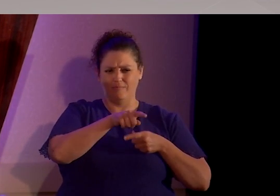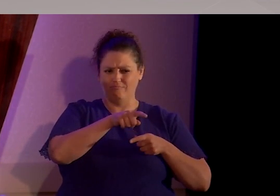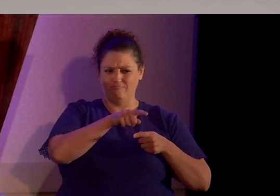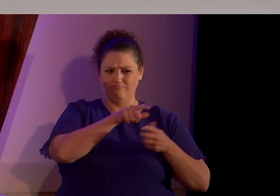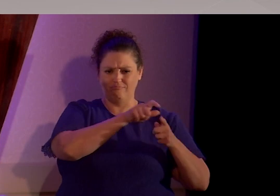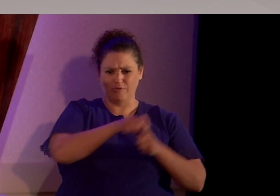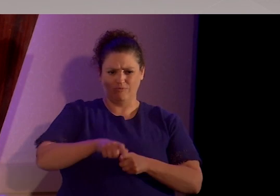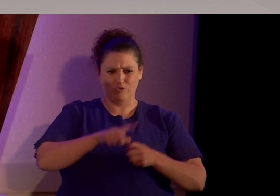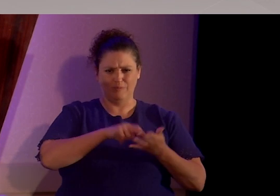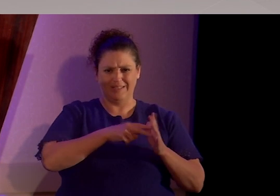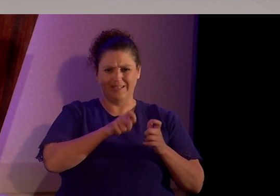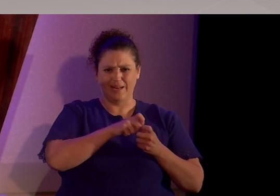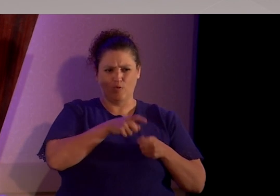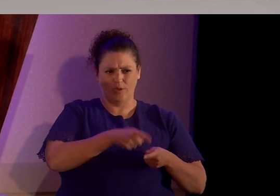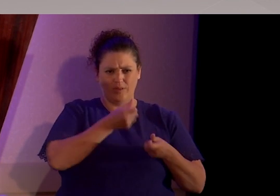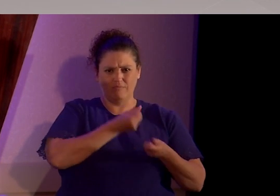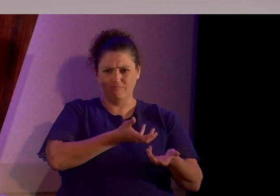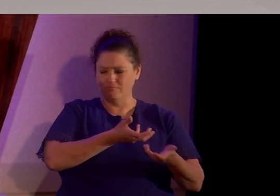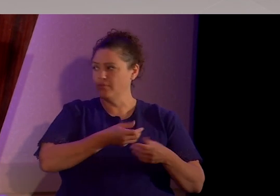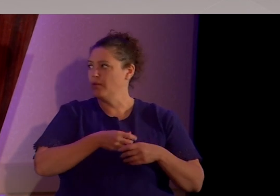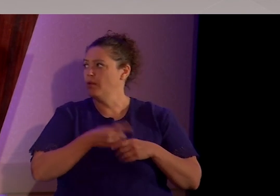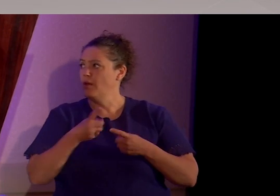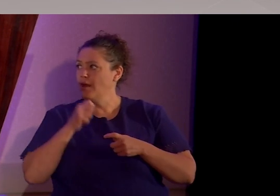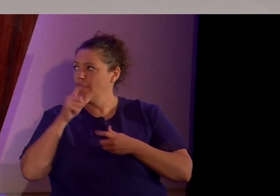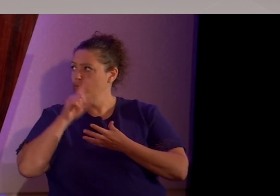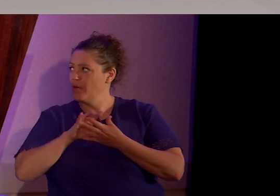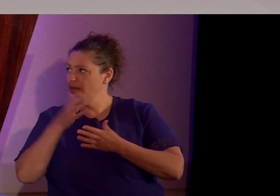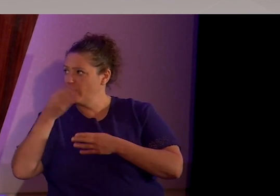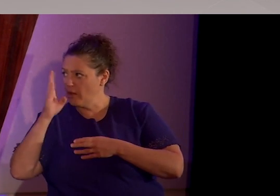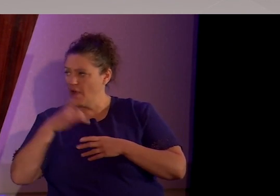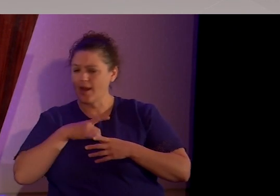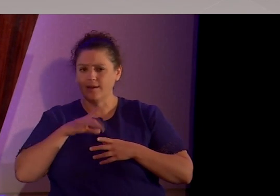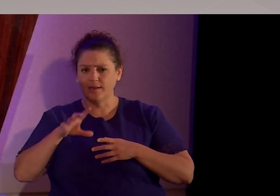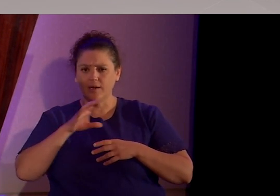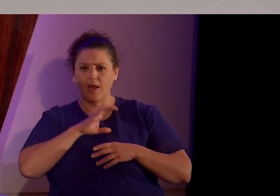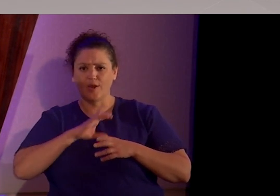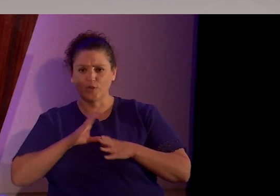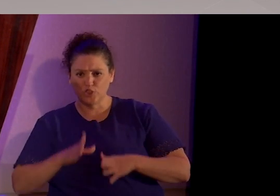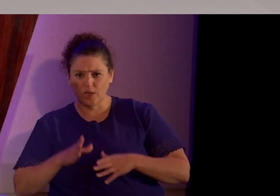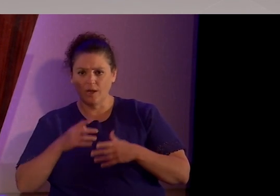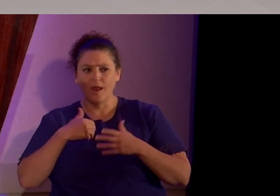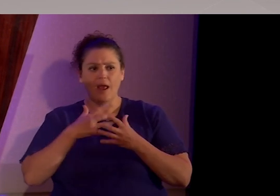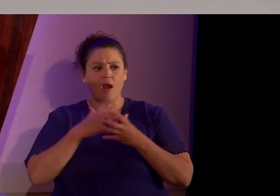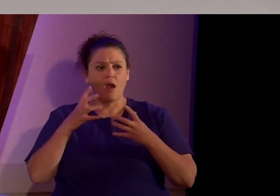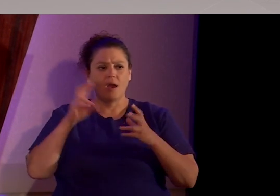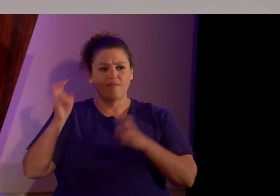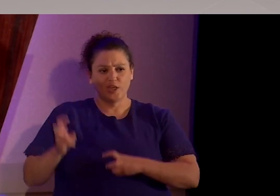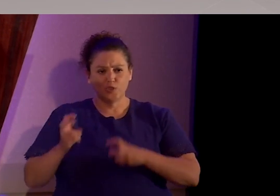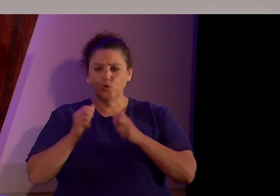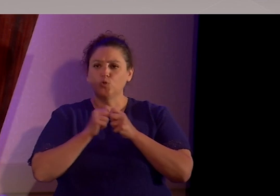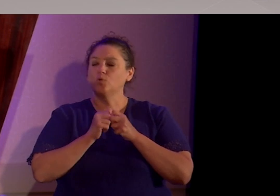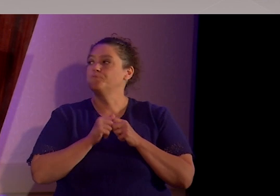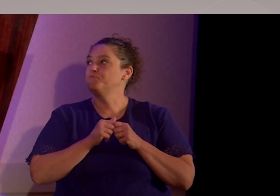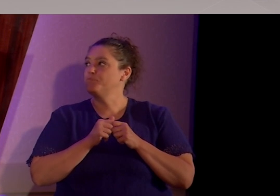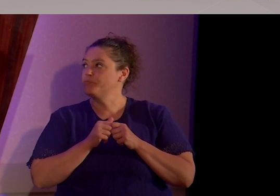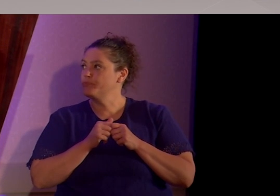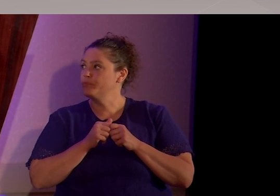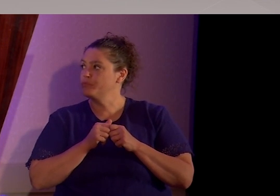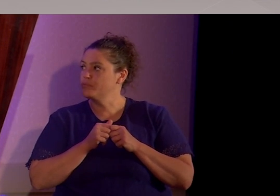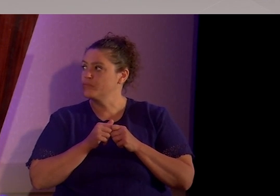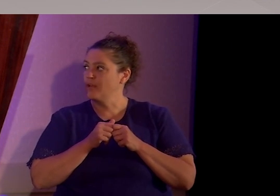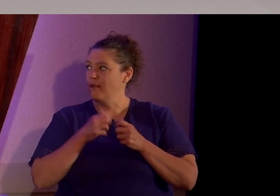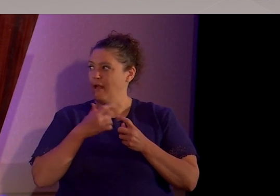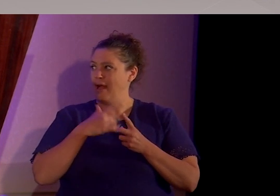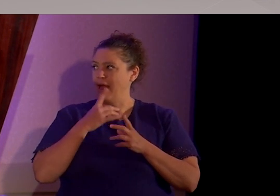So, while I didn't believe in God, and I didn't like Christianity, and I had, you know, a lot of issues with it, I was ambivalent about